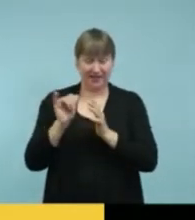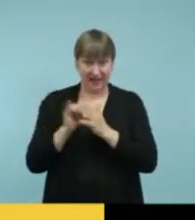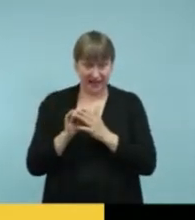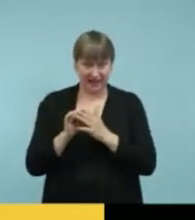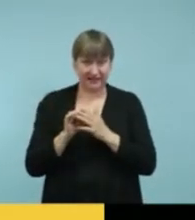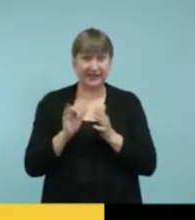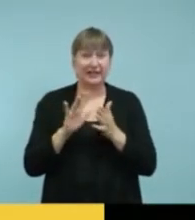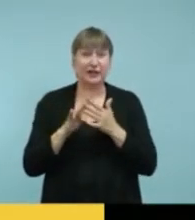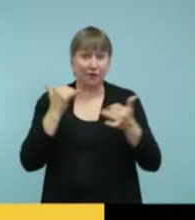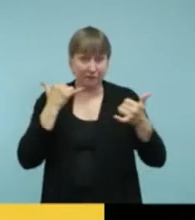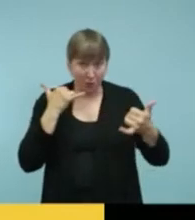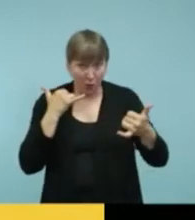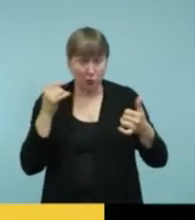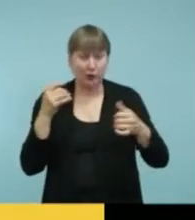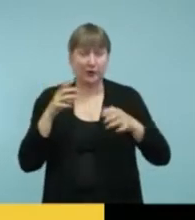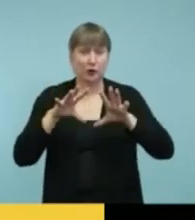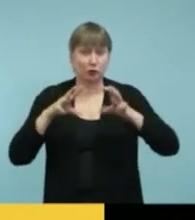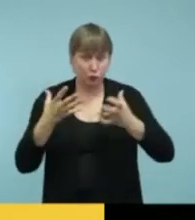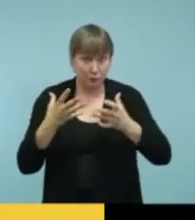situation?